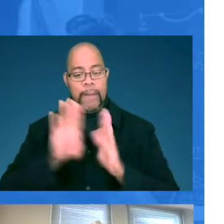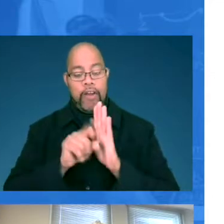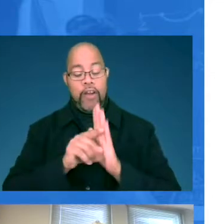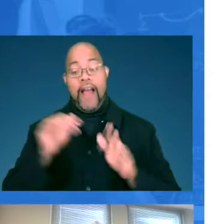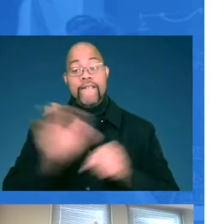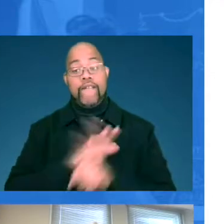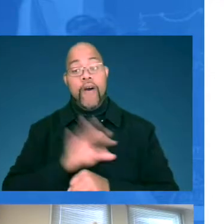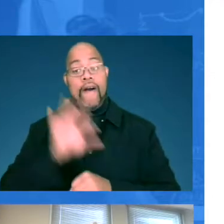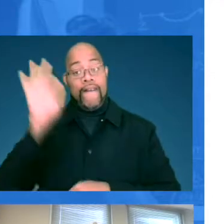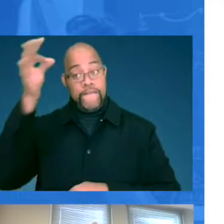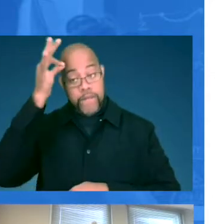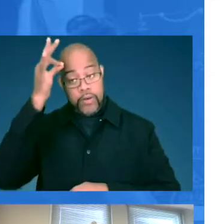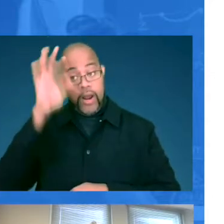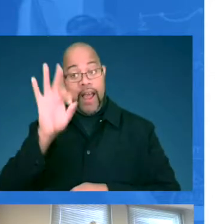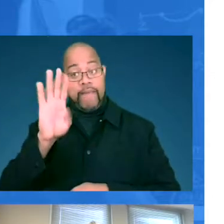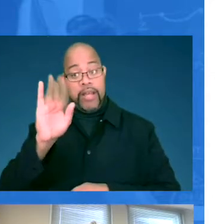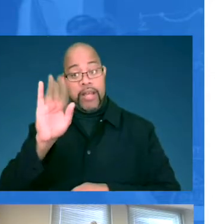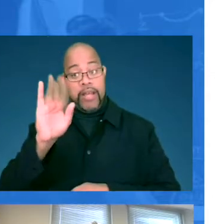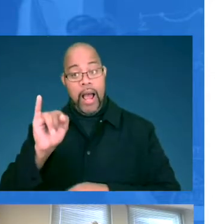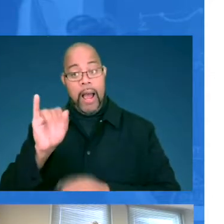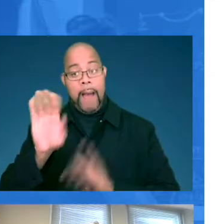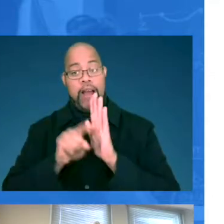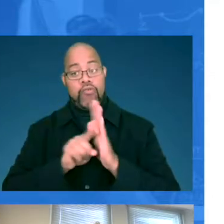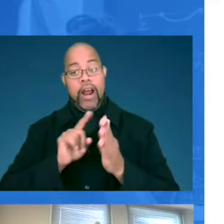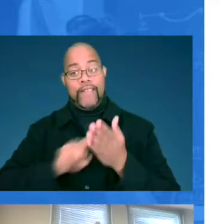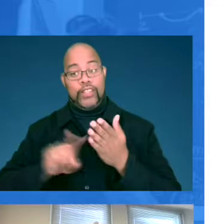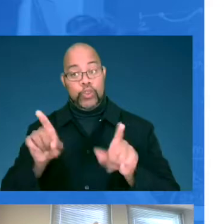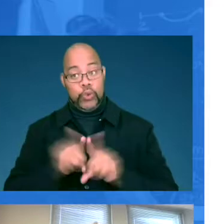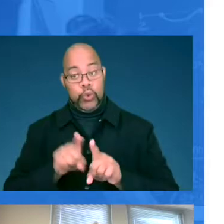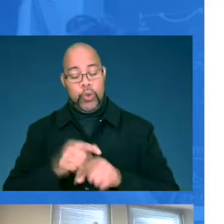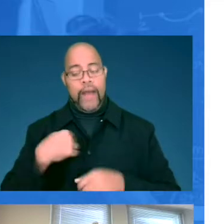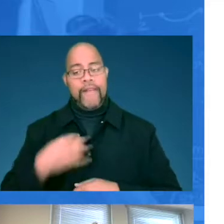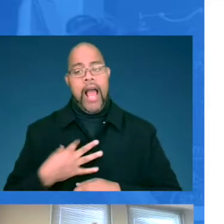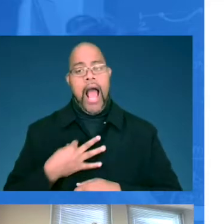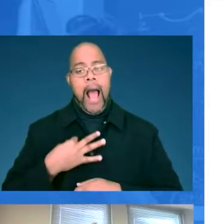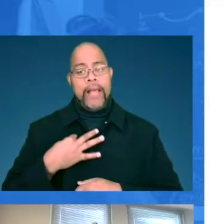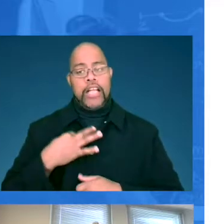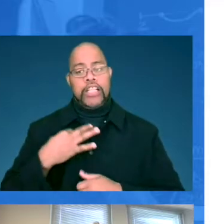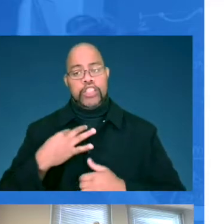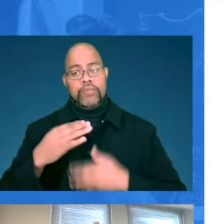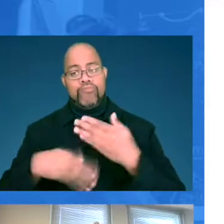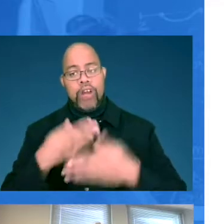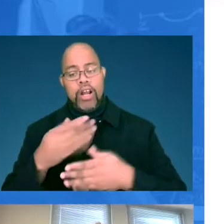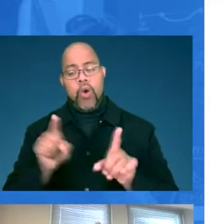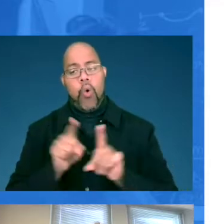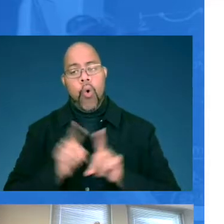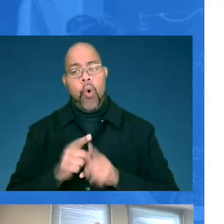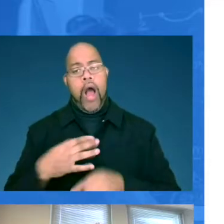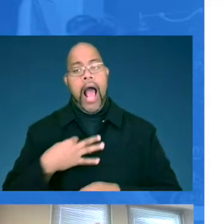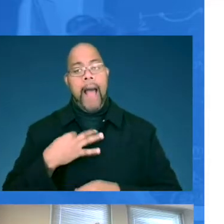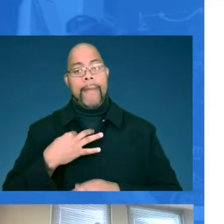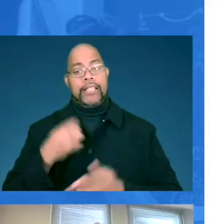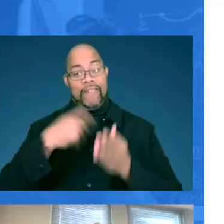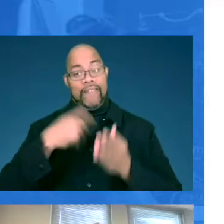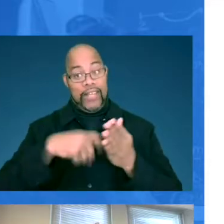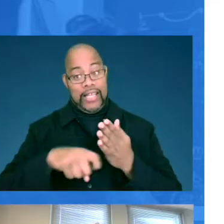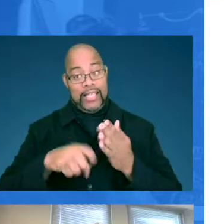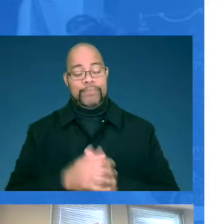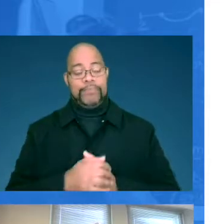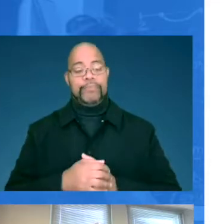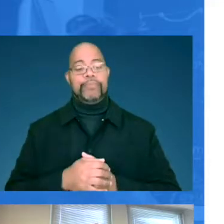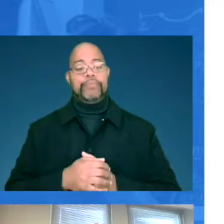full Federal Bureau of Investigation background as well. There is an application process and also an application fee.